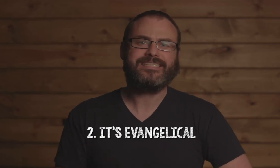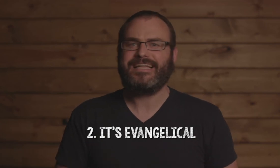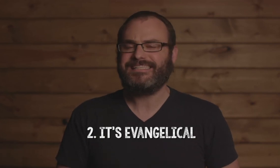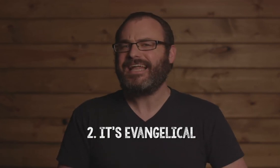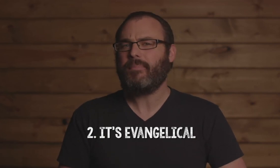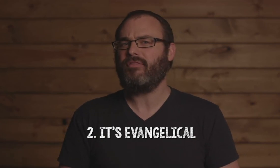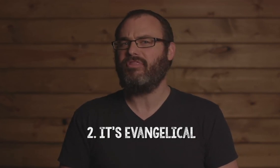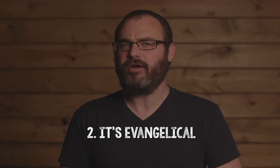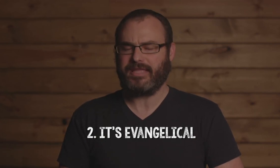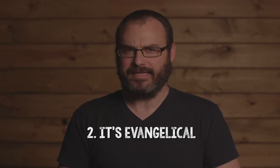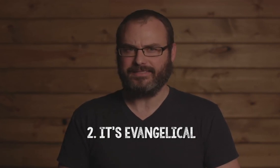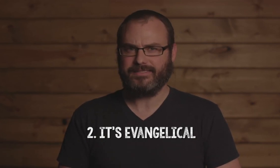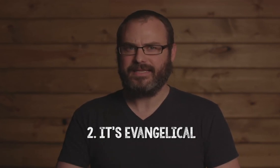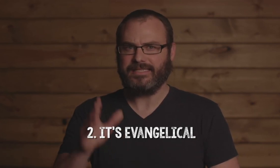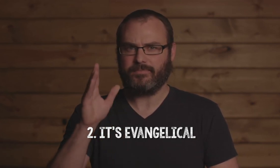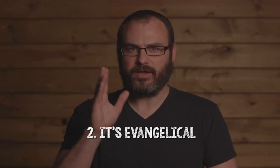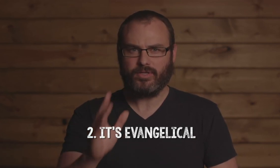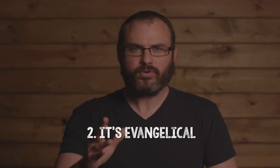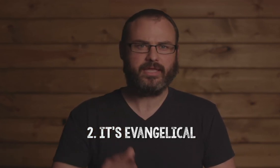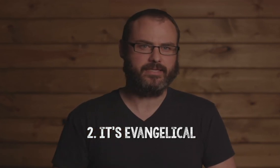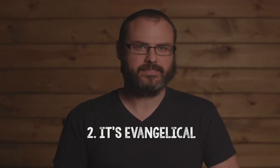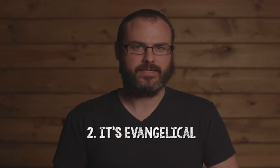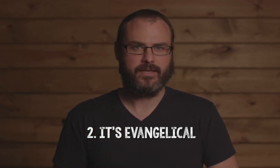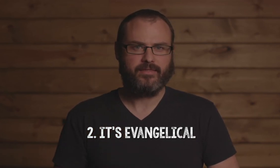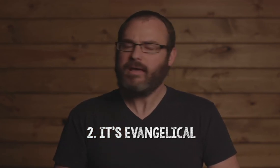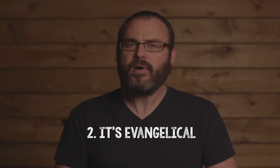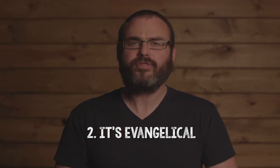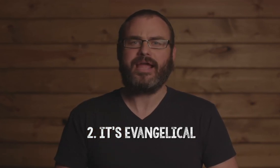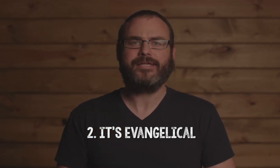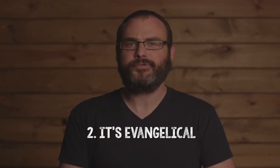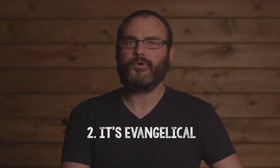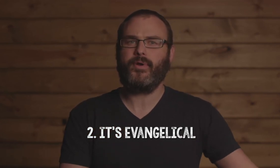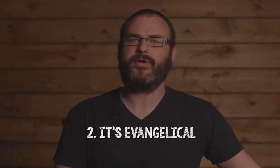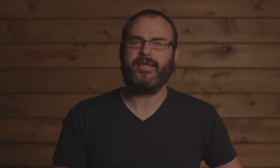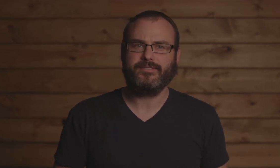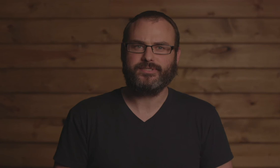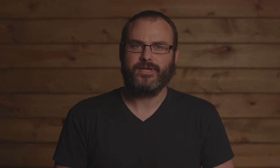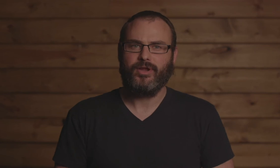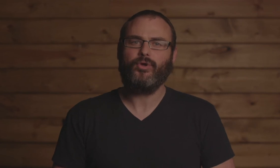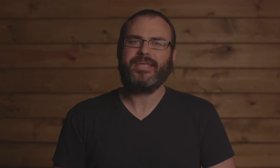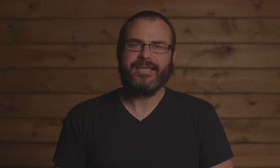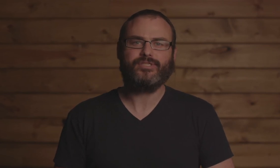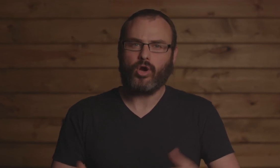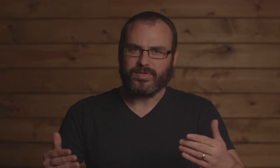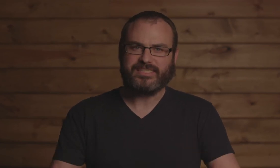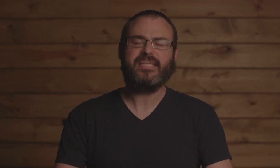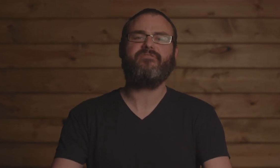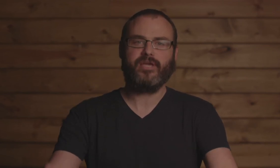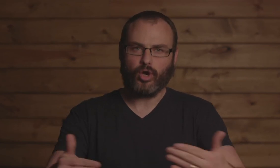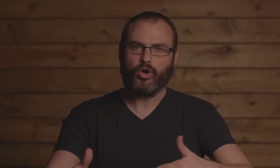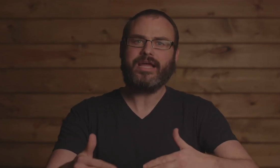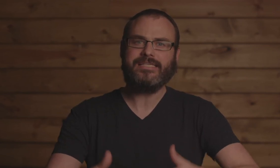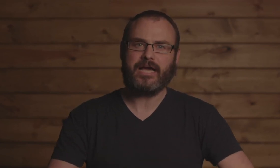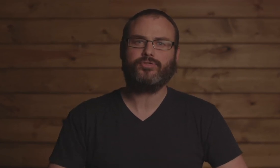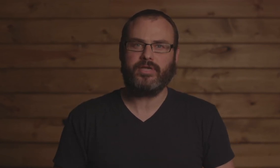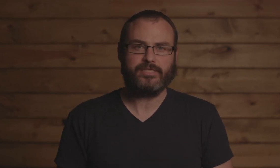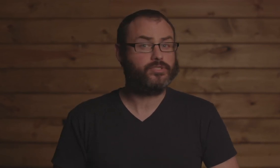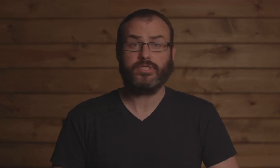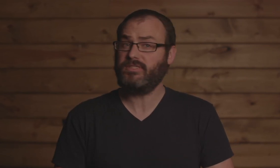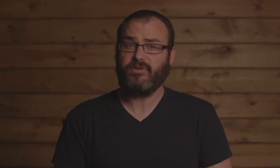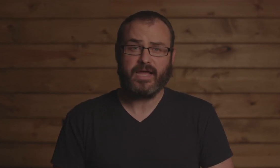Notice that it's not about their kids. It's about your kids. That mother has her queer kids. Her kids are receiving her